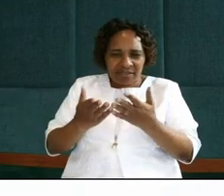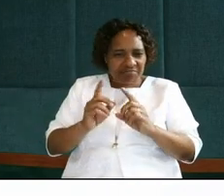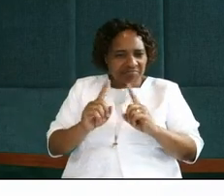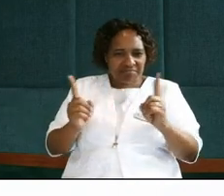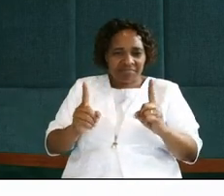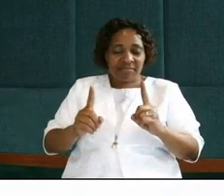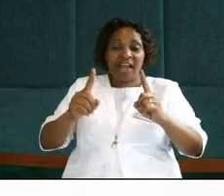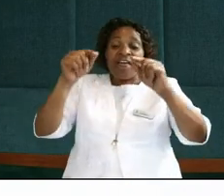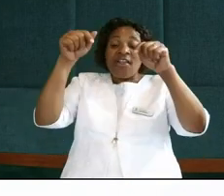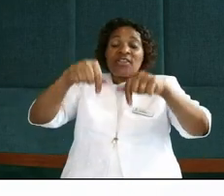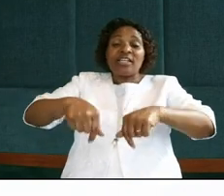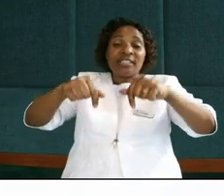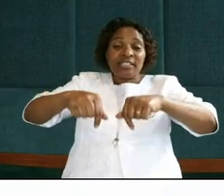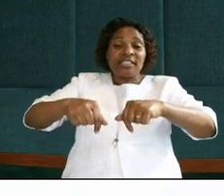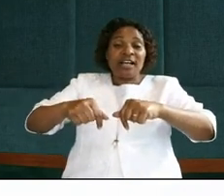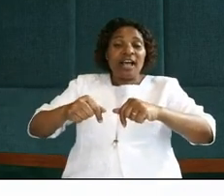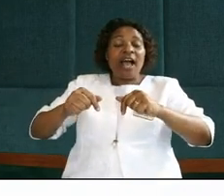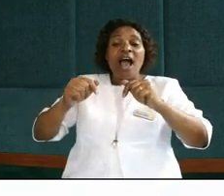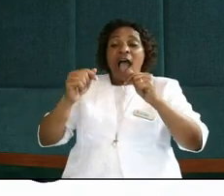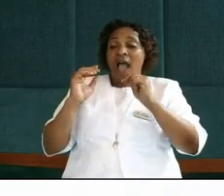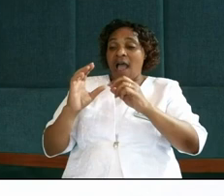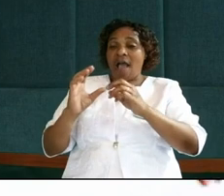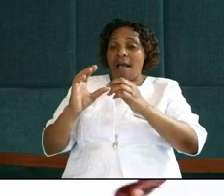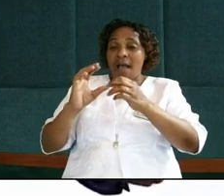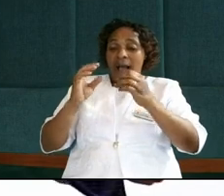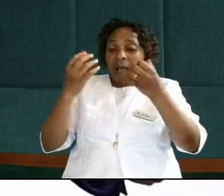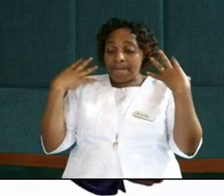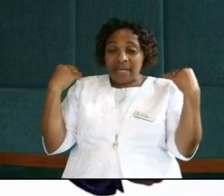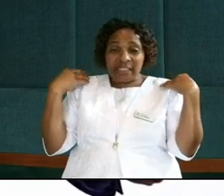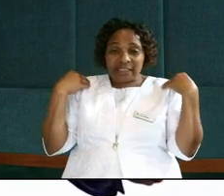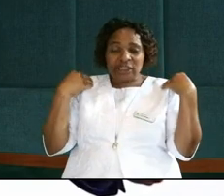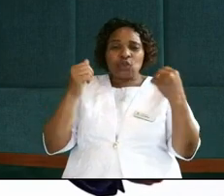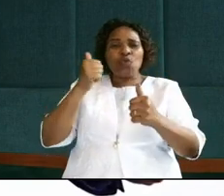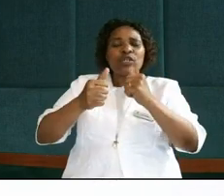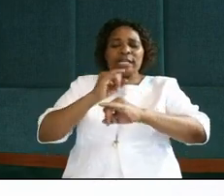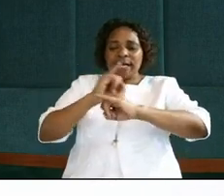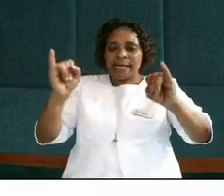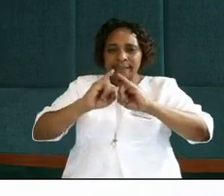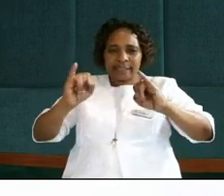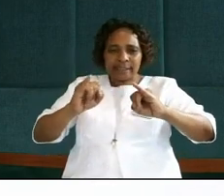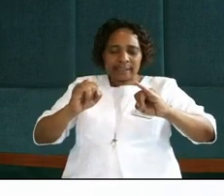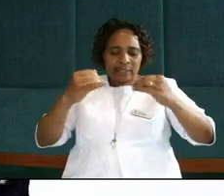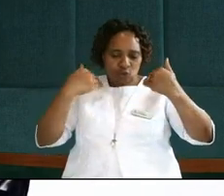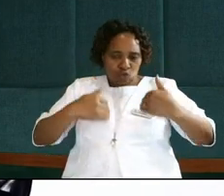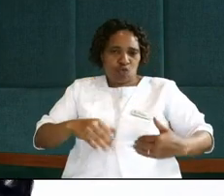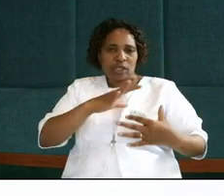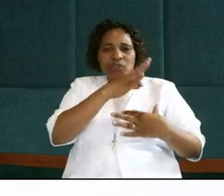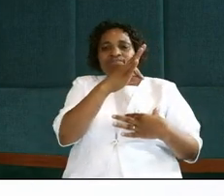a ritual that cleanses the soul. You see, Peter,